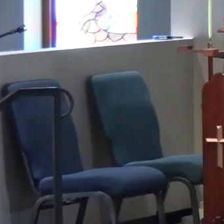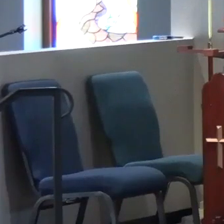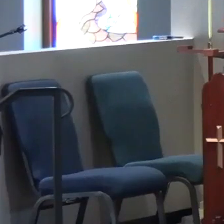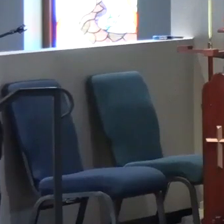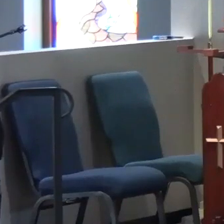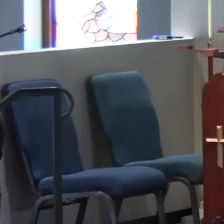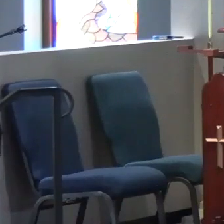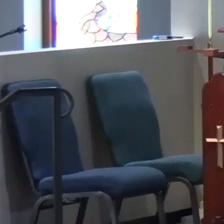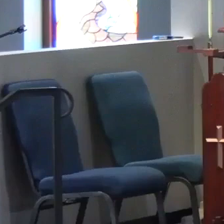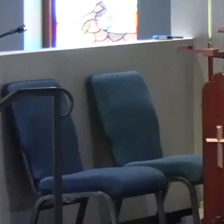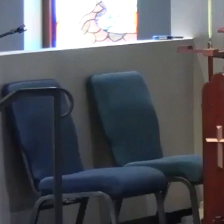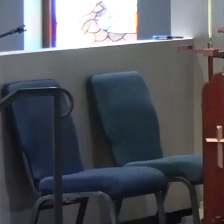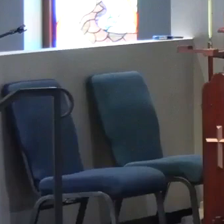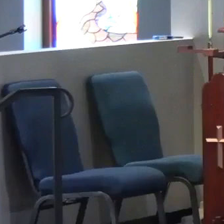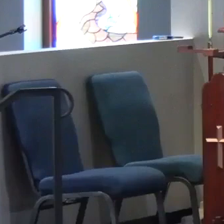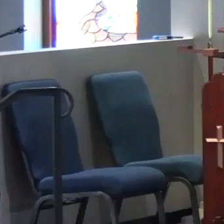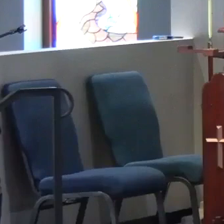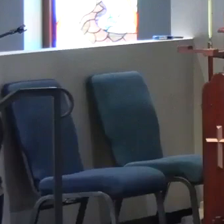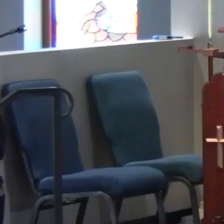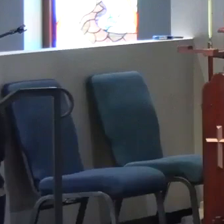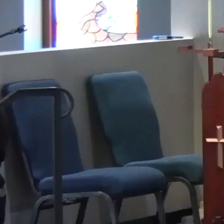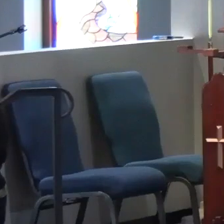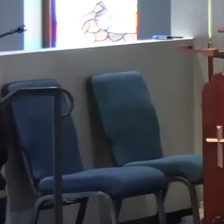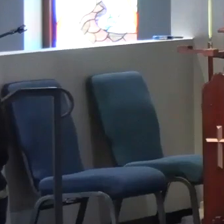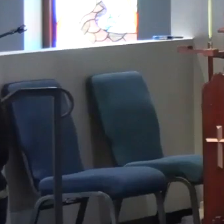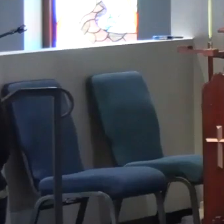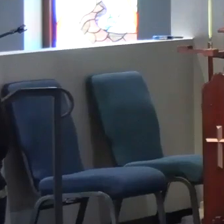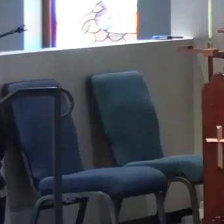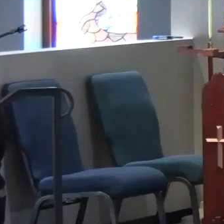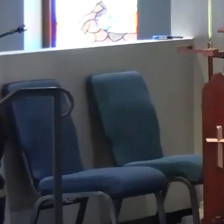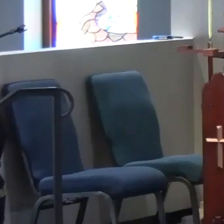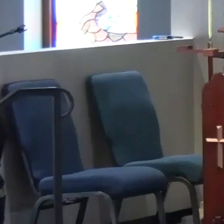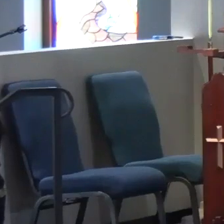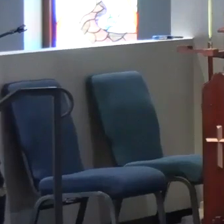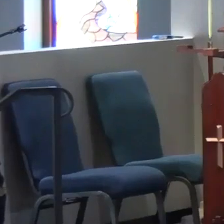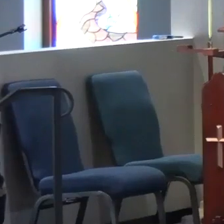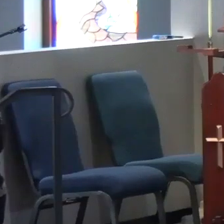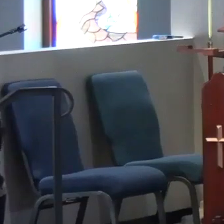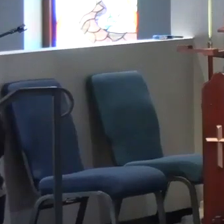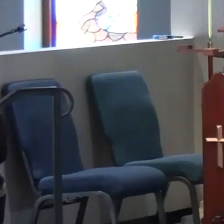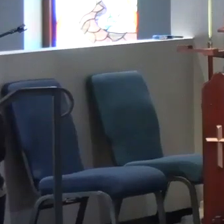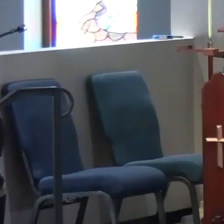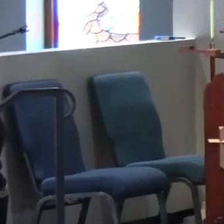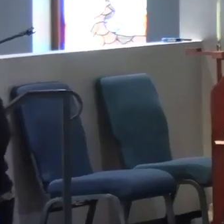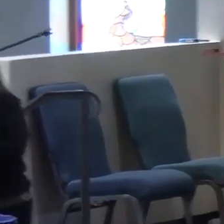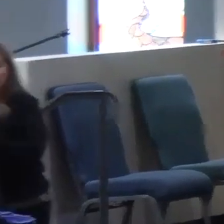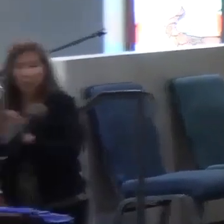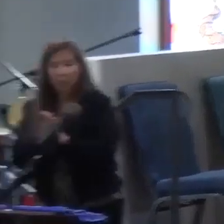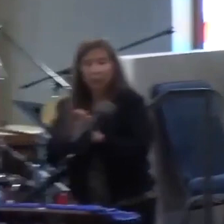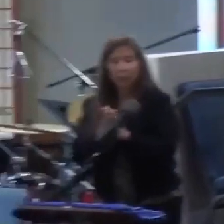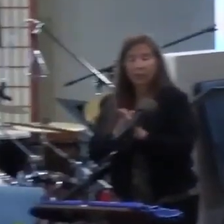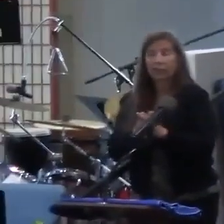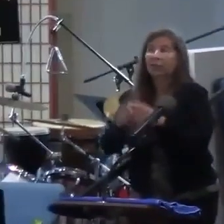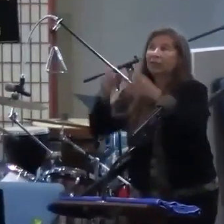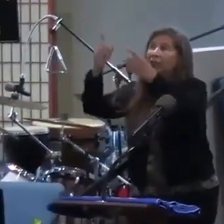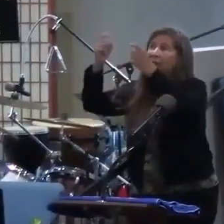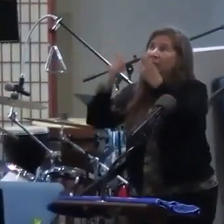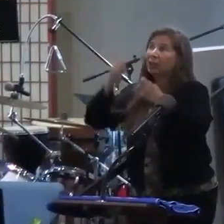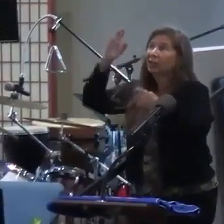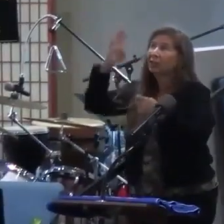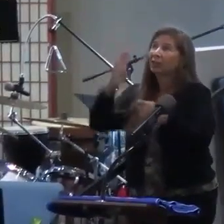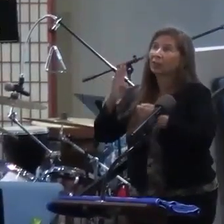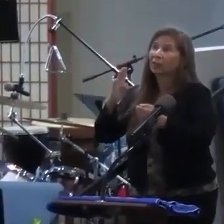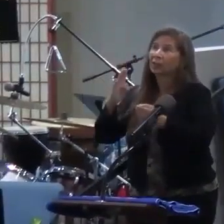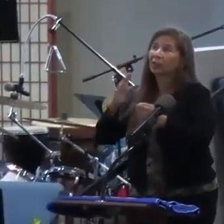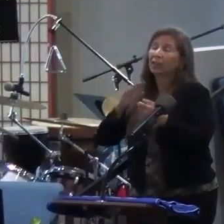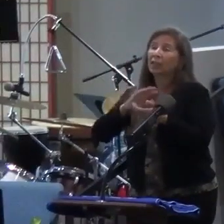in our times of distress and fear. He is not only there for us as the giver of peace when we have unbelief and failure, but he's the God who gives us peace in